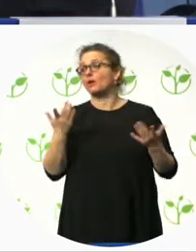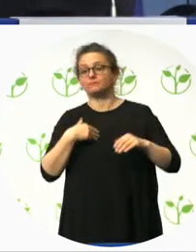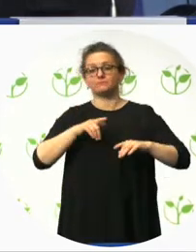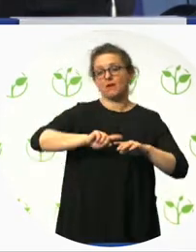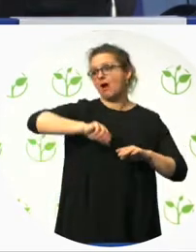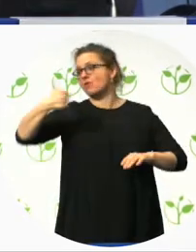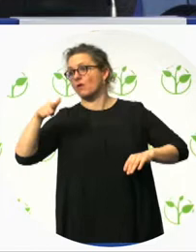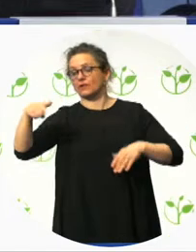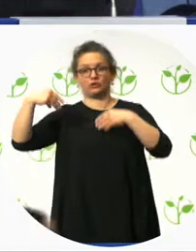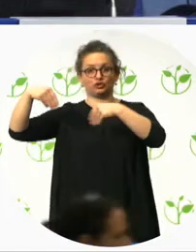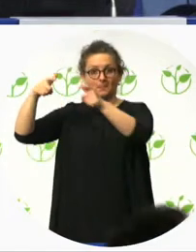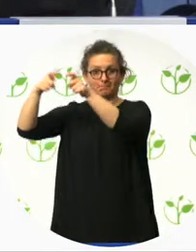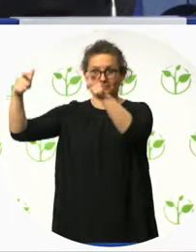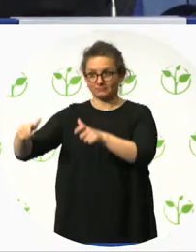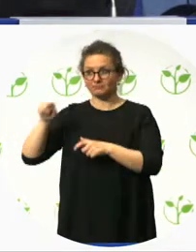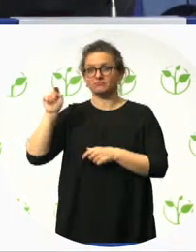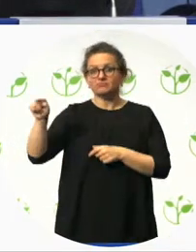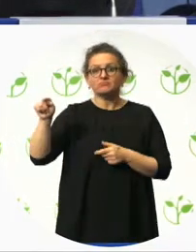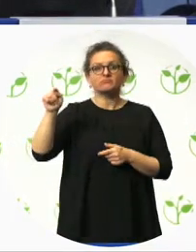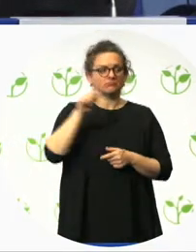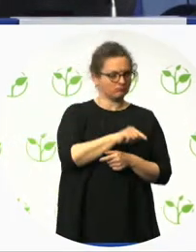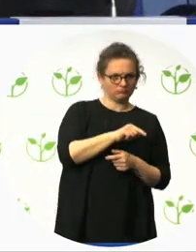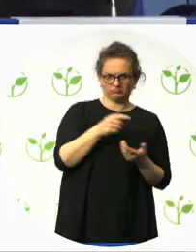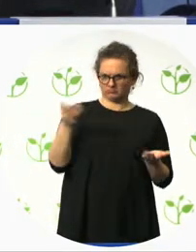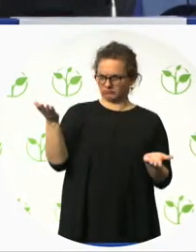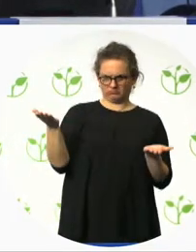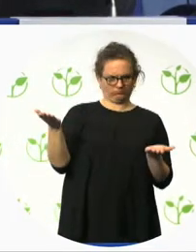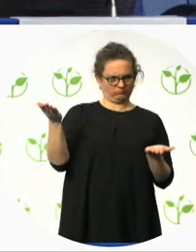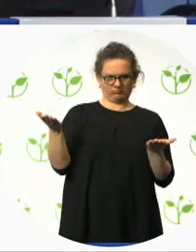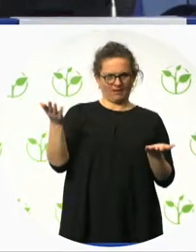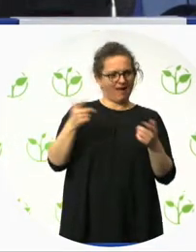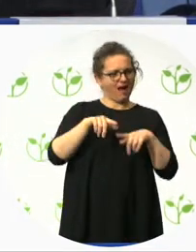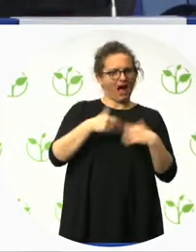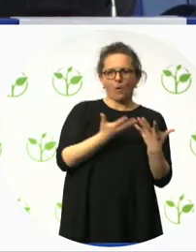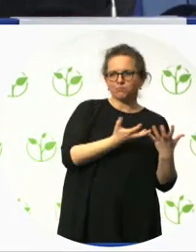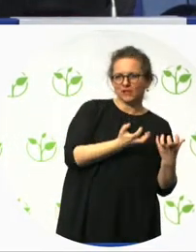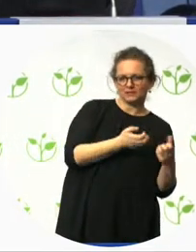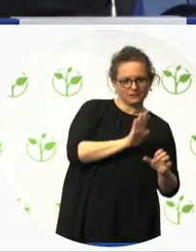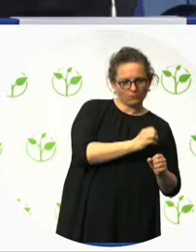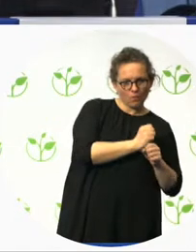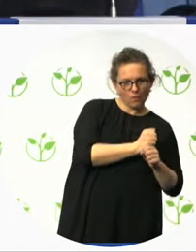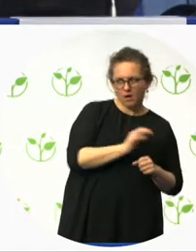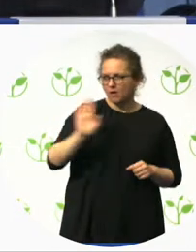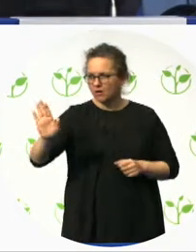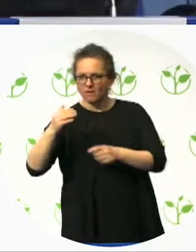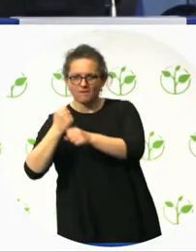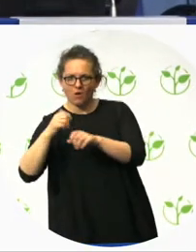confident that afterwards ZARA will hire some of our